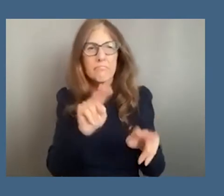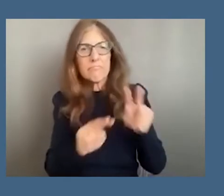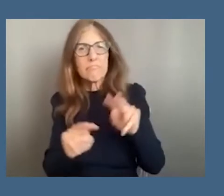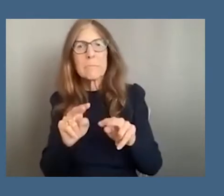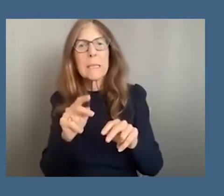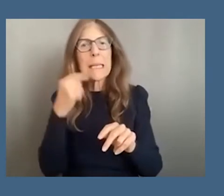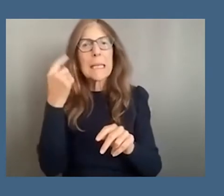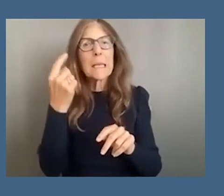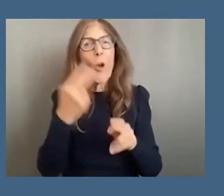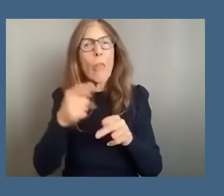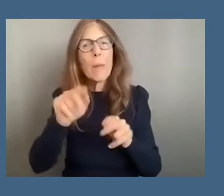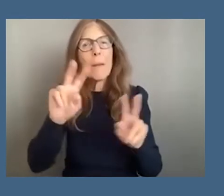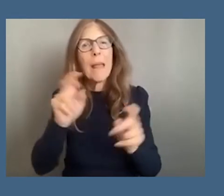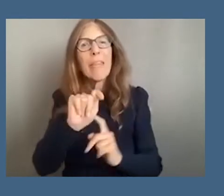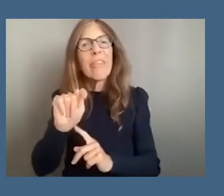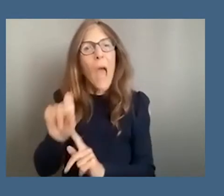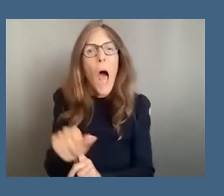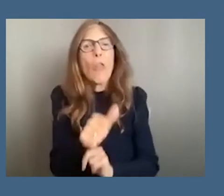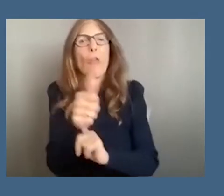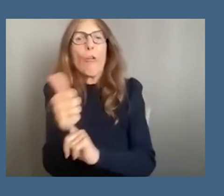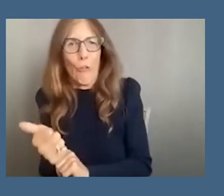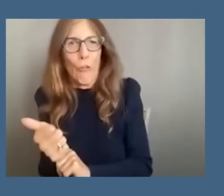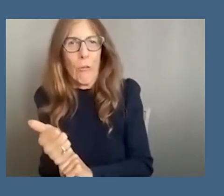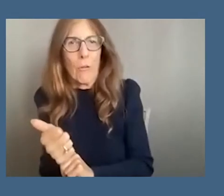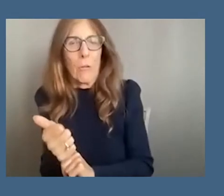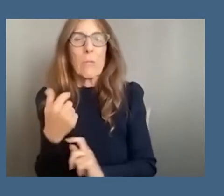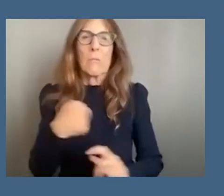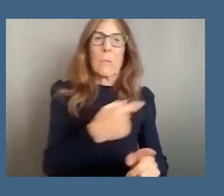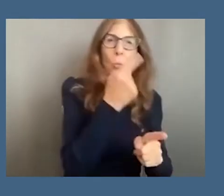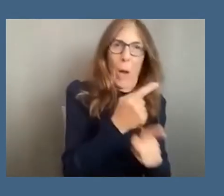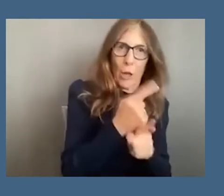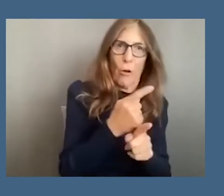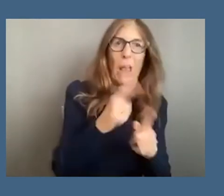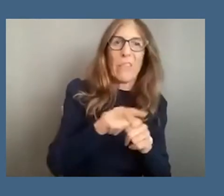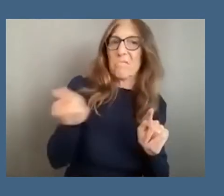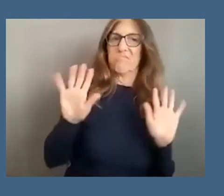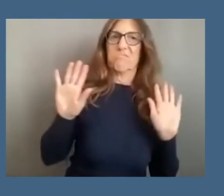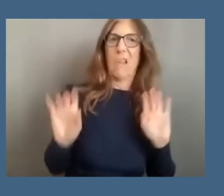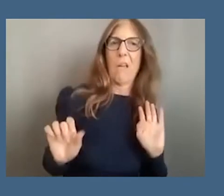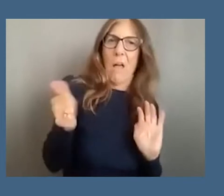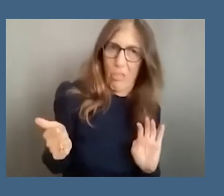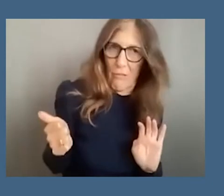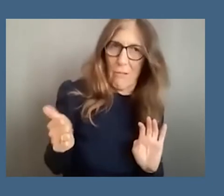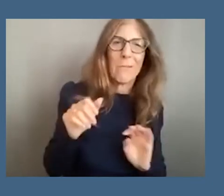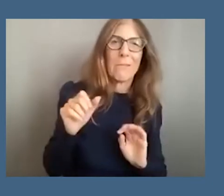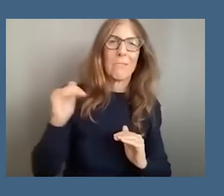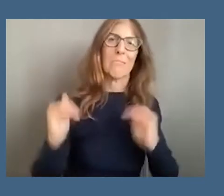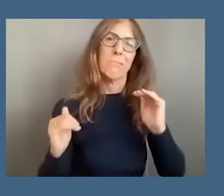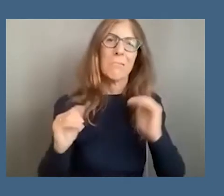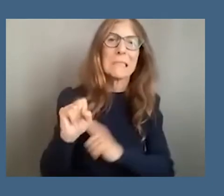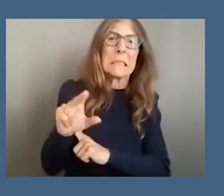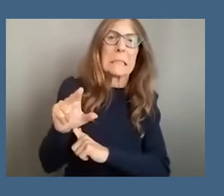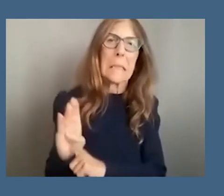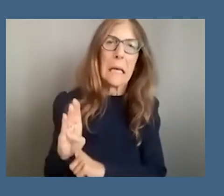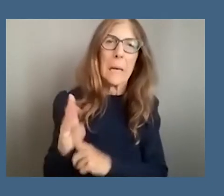or being considered subhuman and um with art having been with or